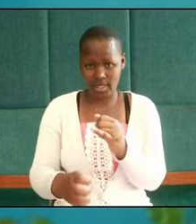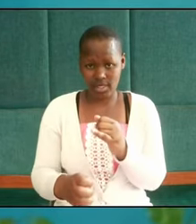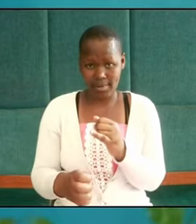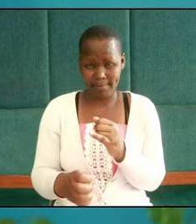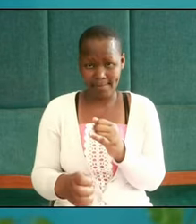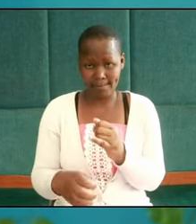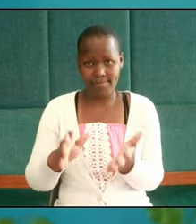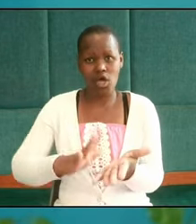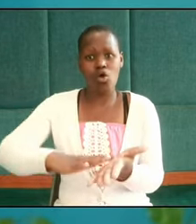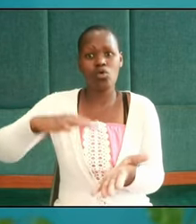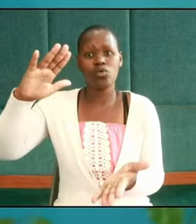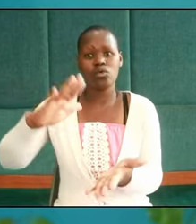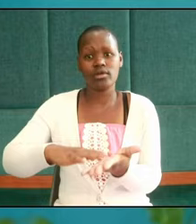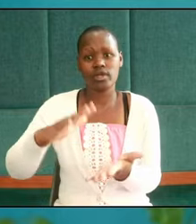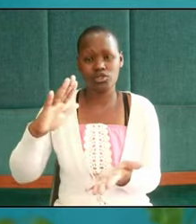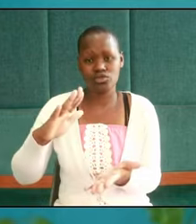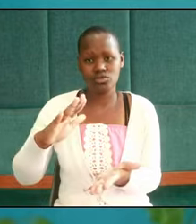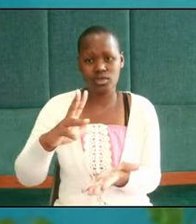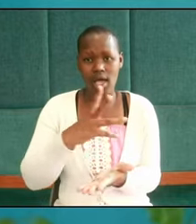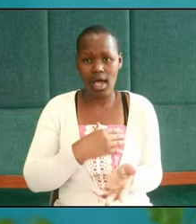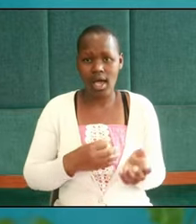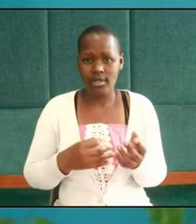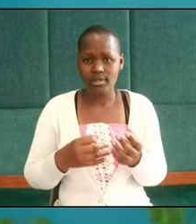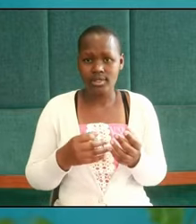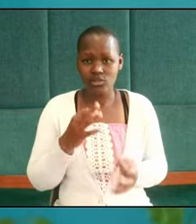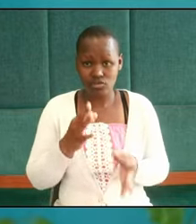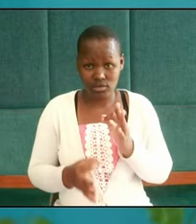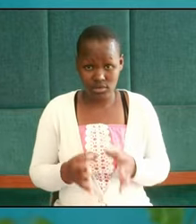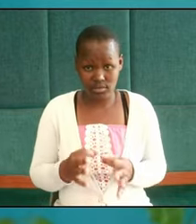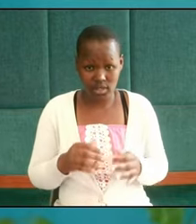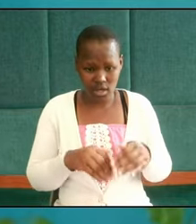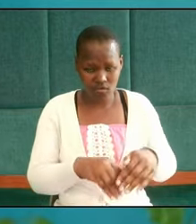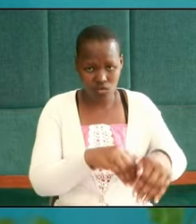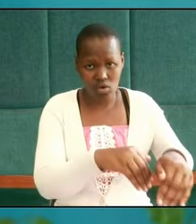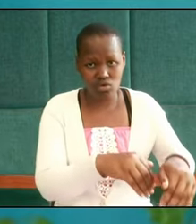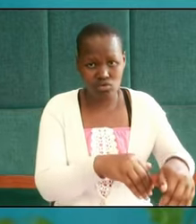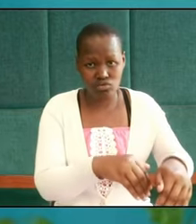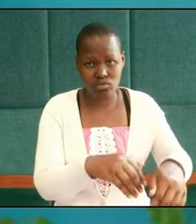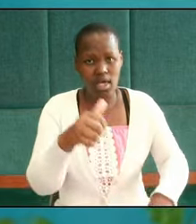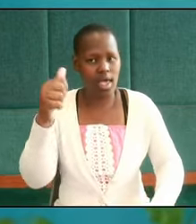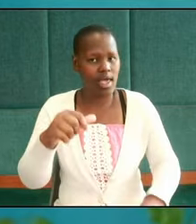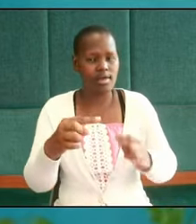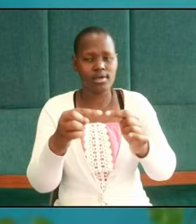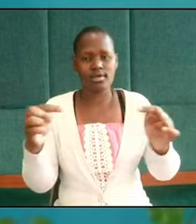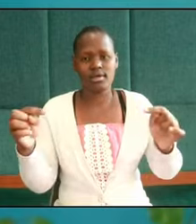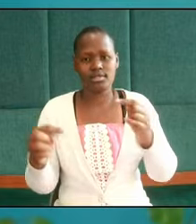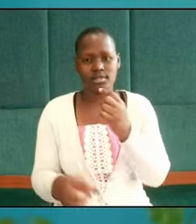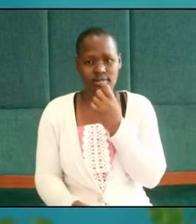glorification and judgment follows any crisis